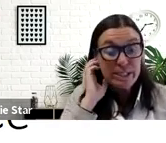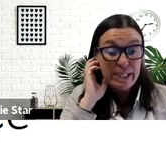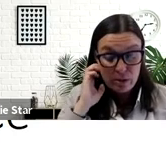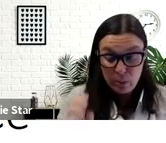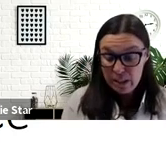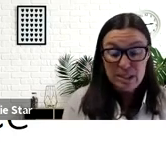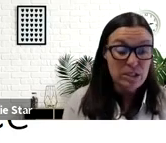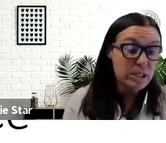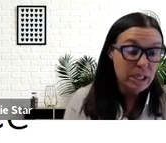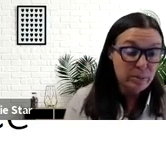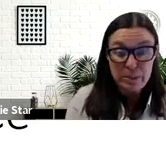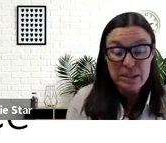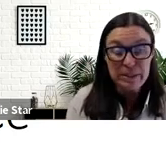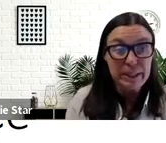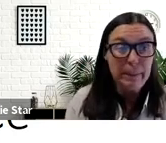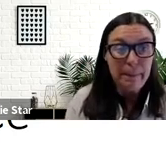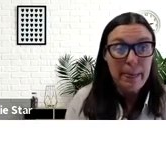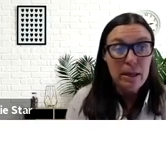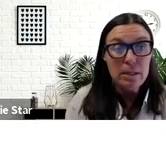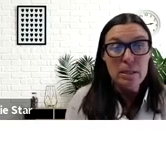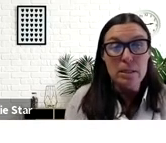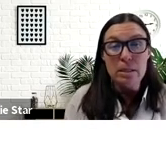to learn to see so that we can start to take responsibility.